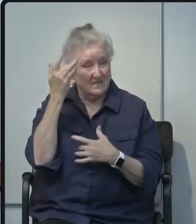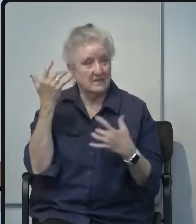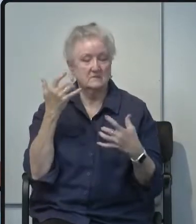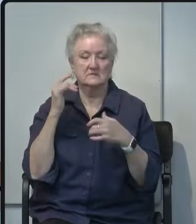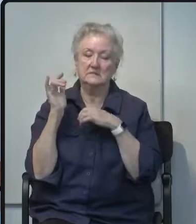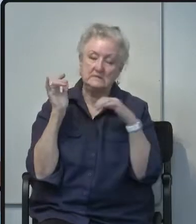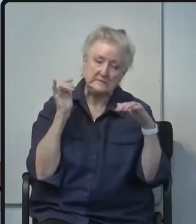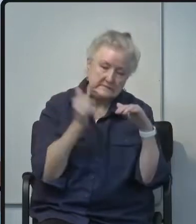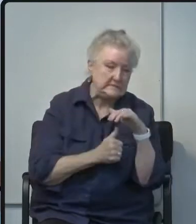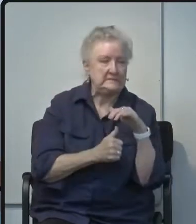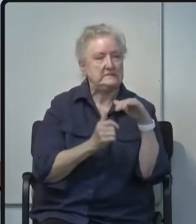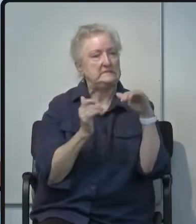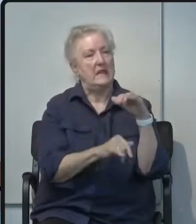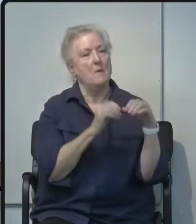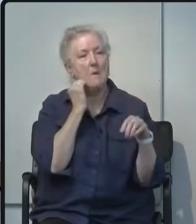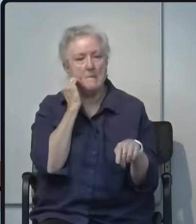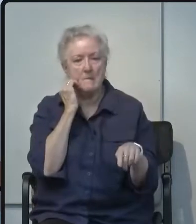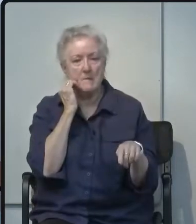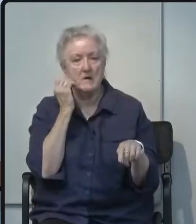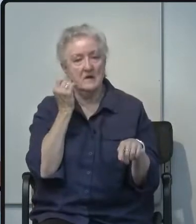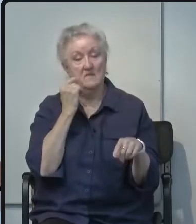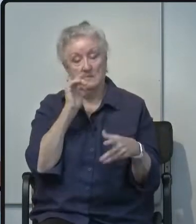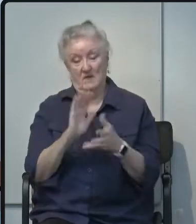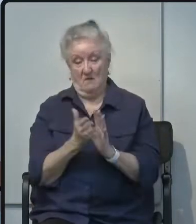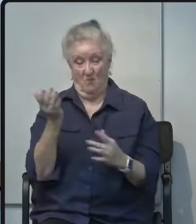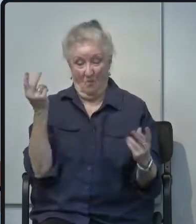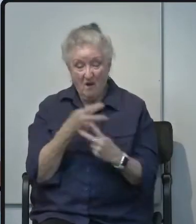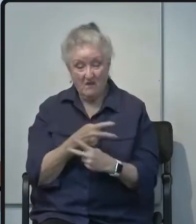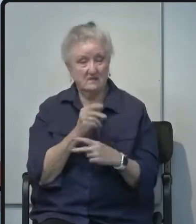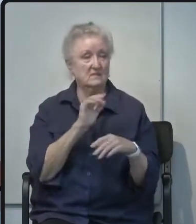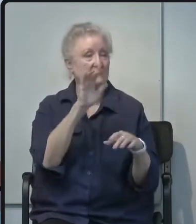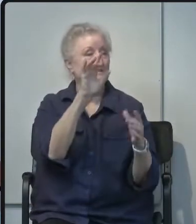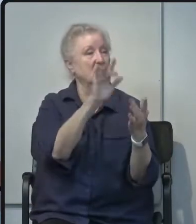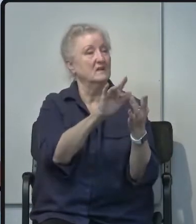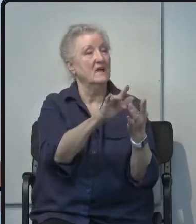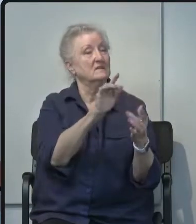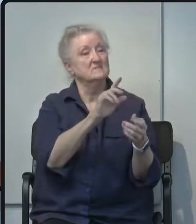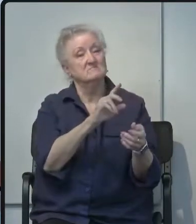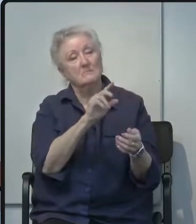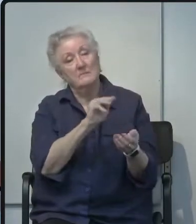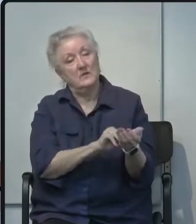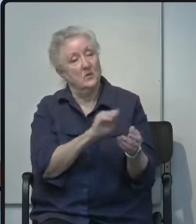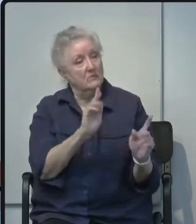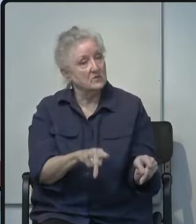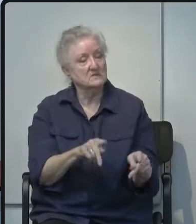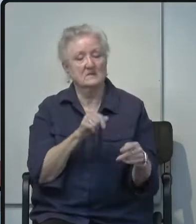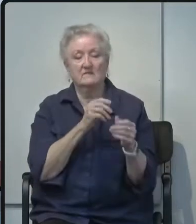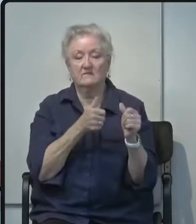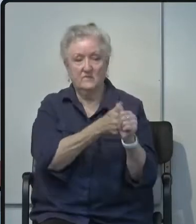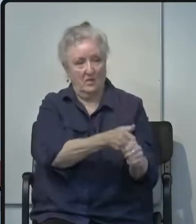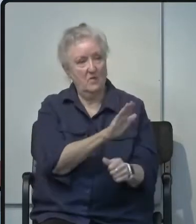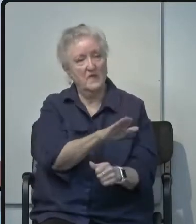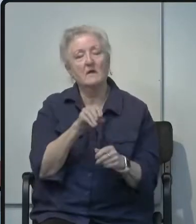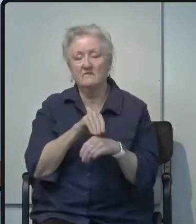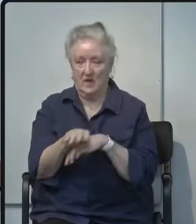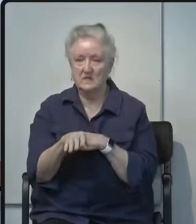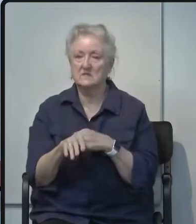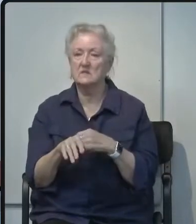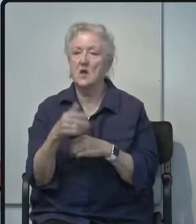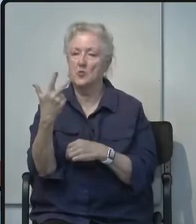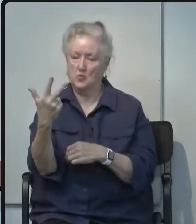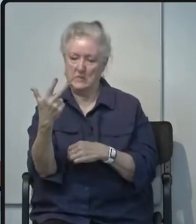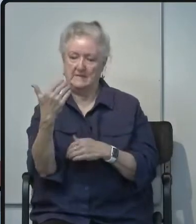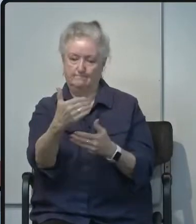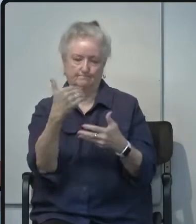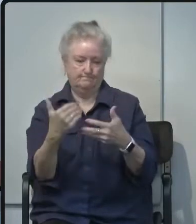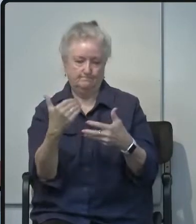if your symptoms worsen call your medical provider and follow their advice these three simple steps are what